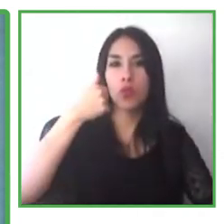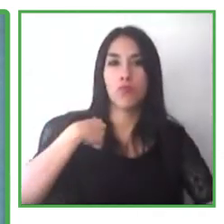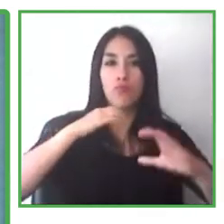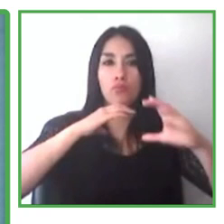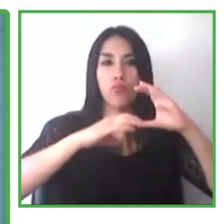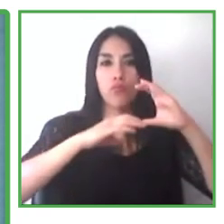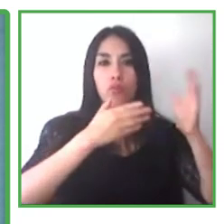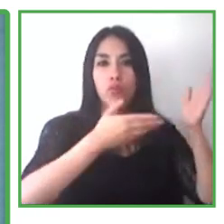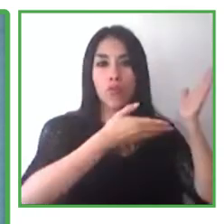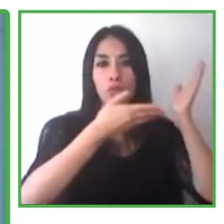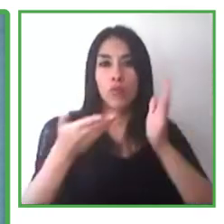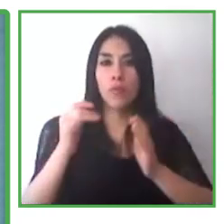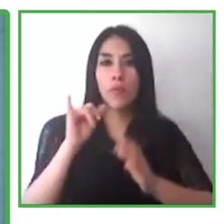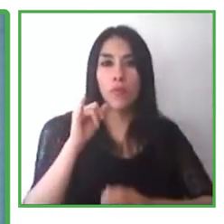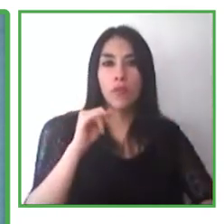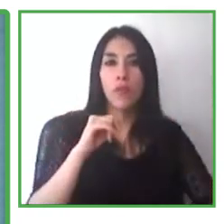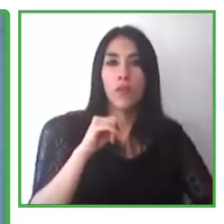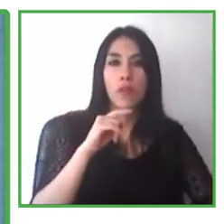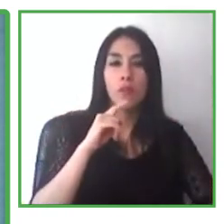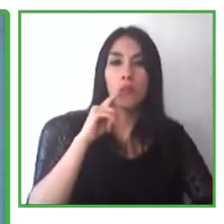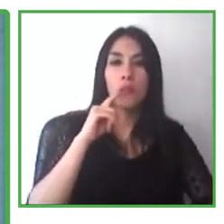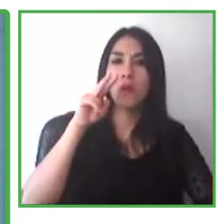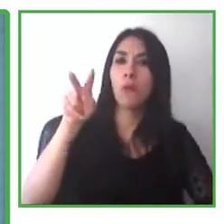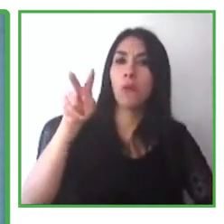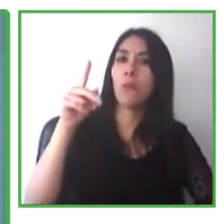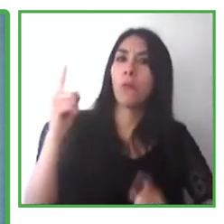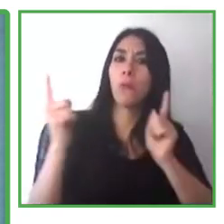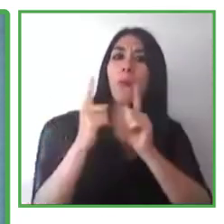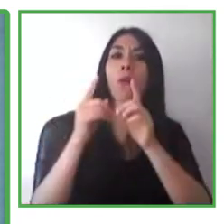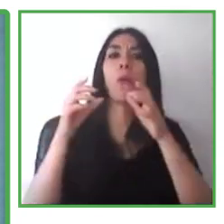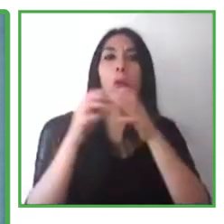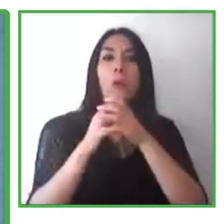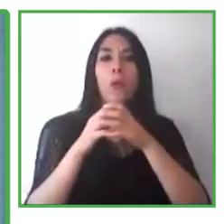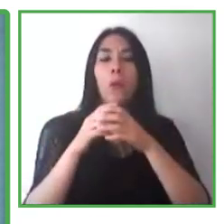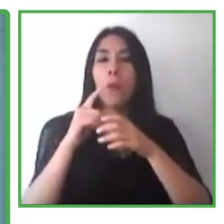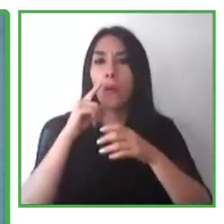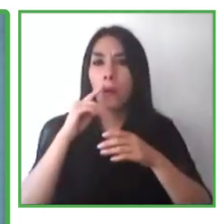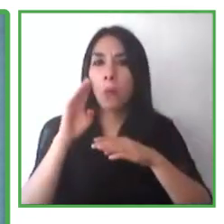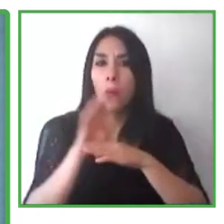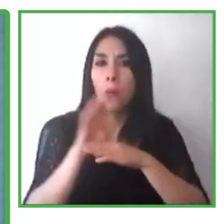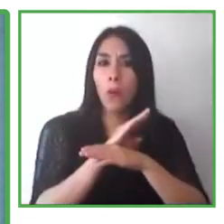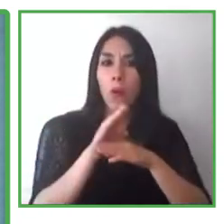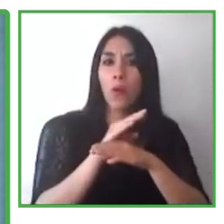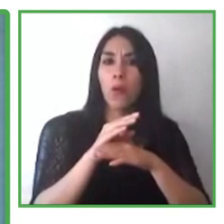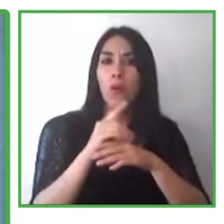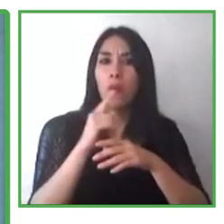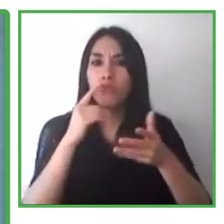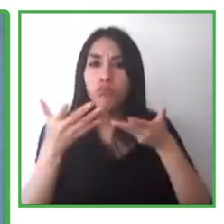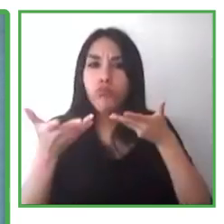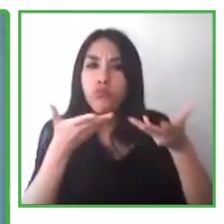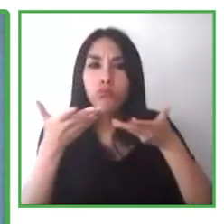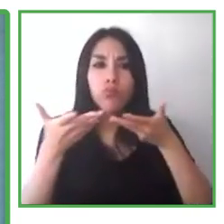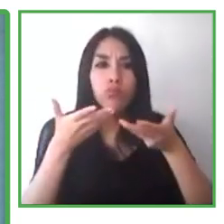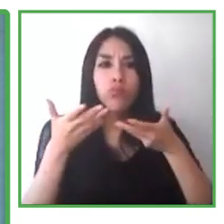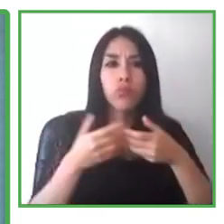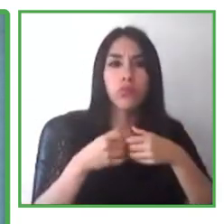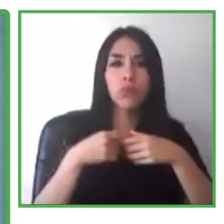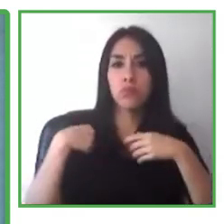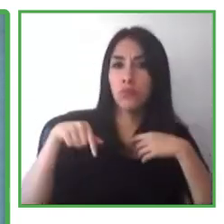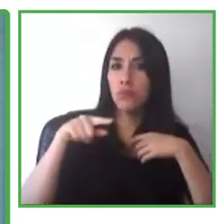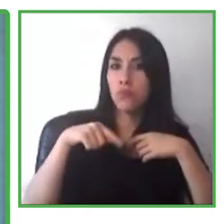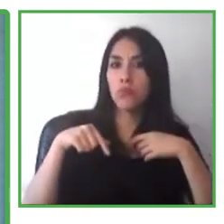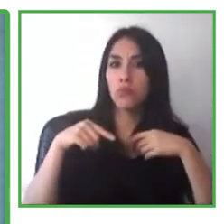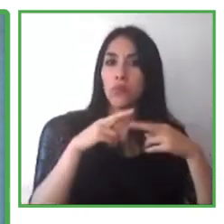specializations are software testing, software development, business intelligence,